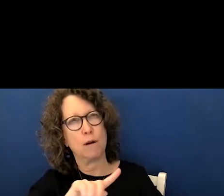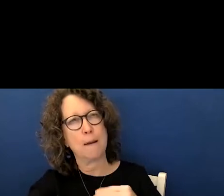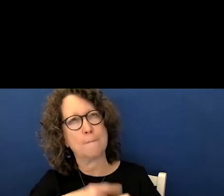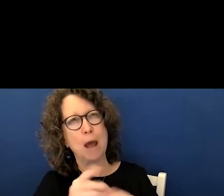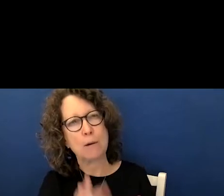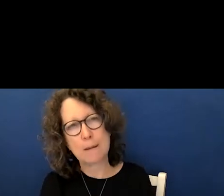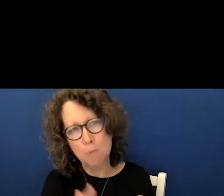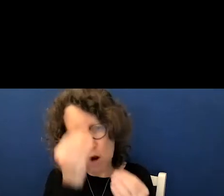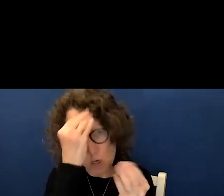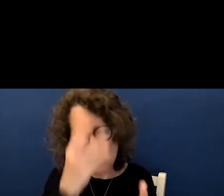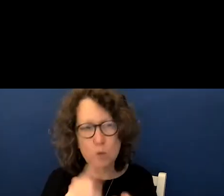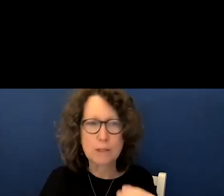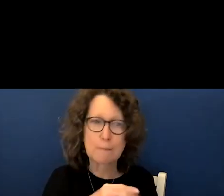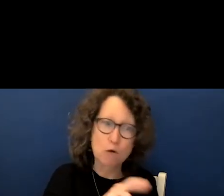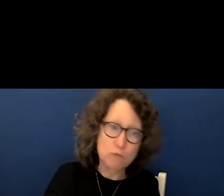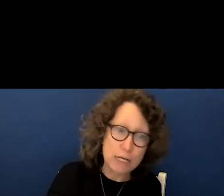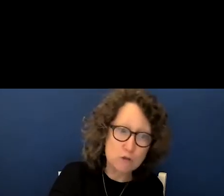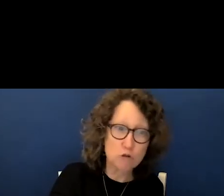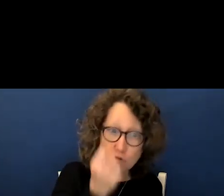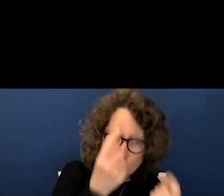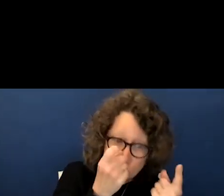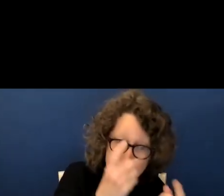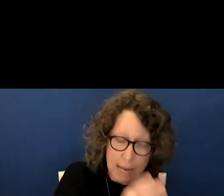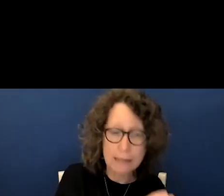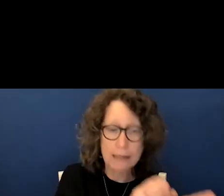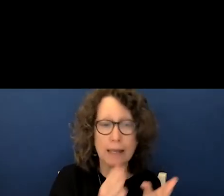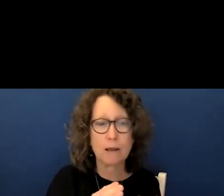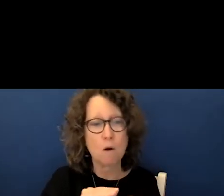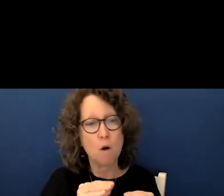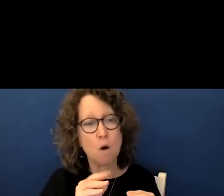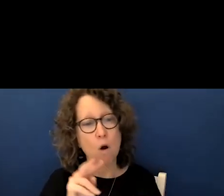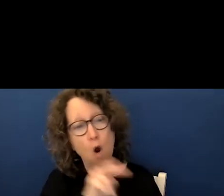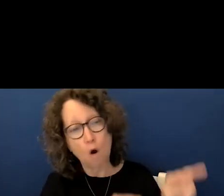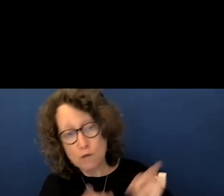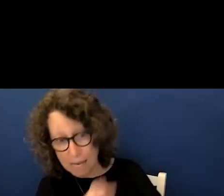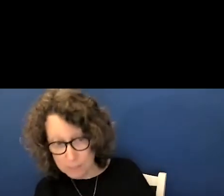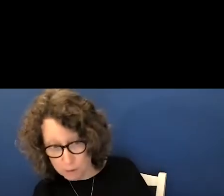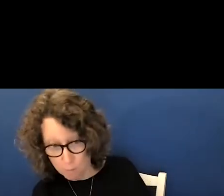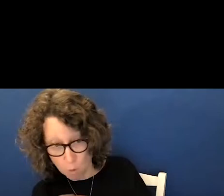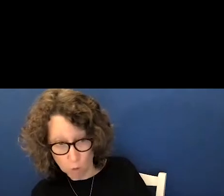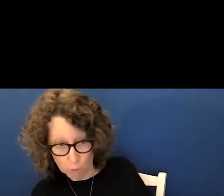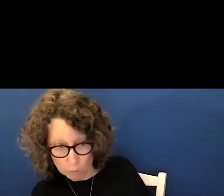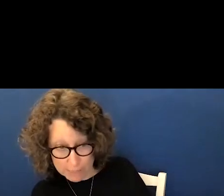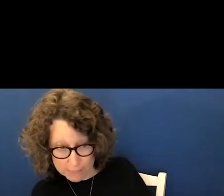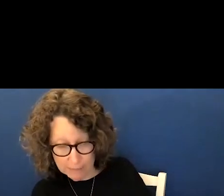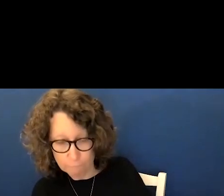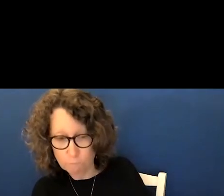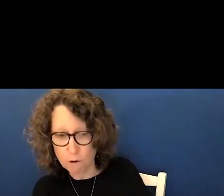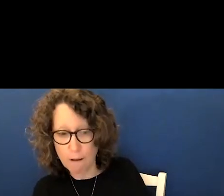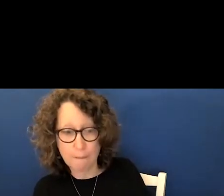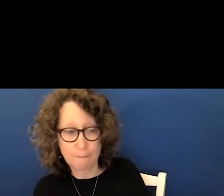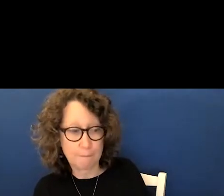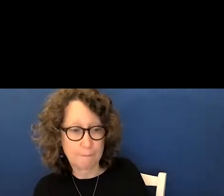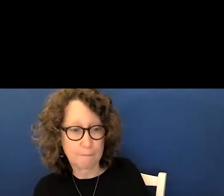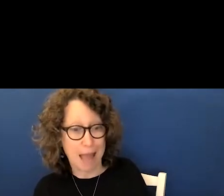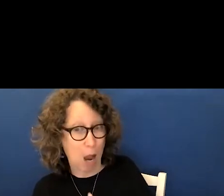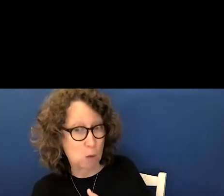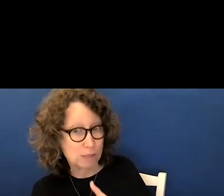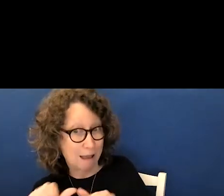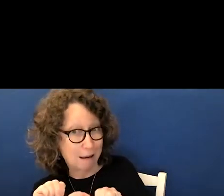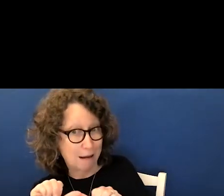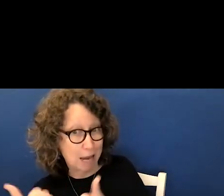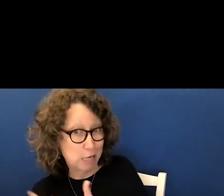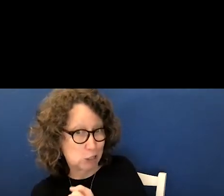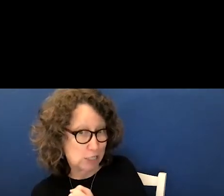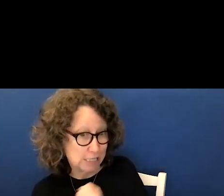in the areas of research and understanding the oversight and support that we receive from outside agencies